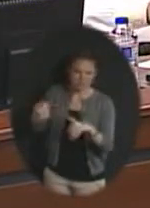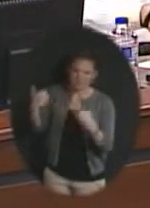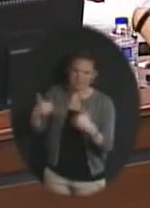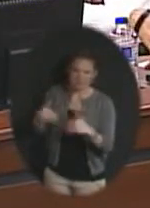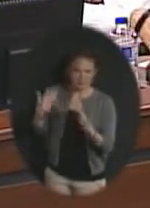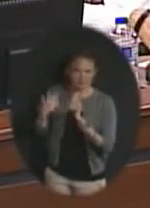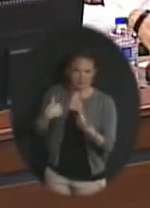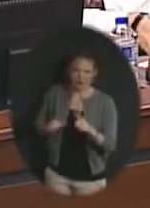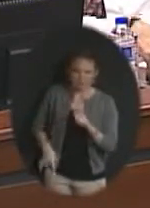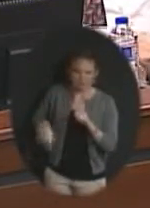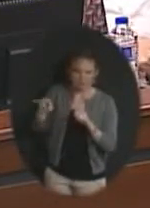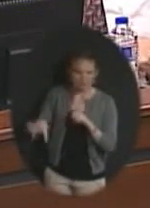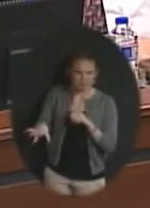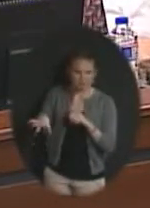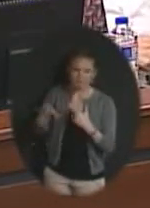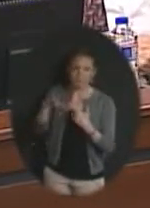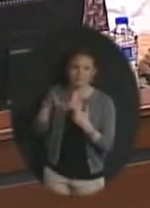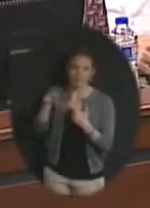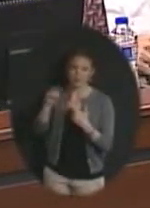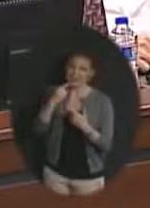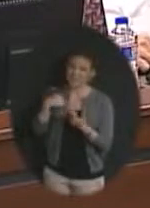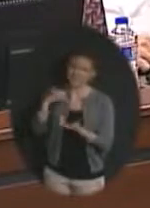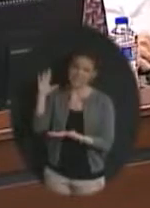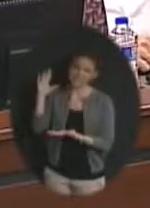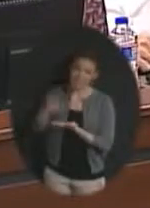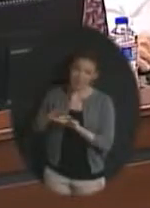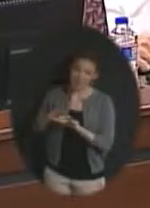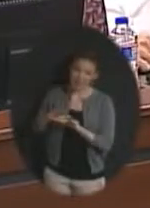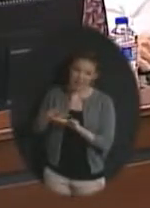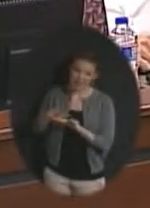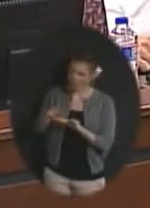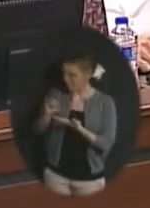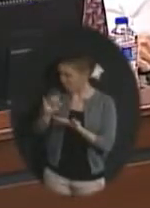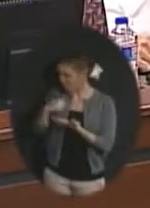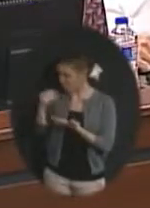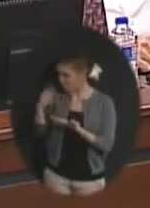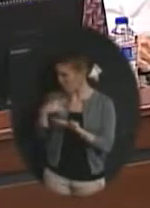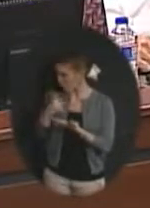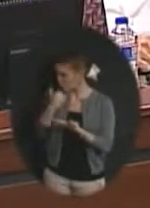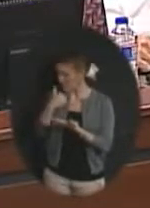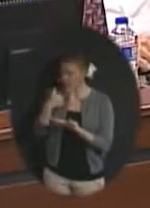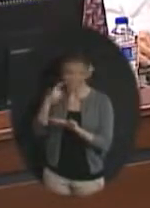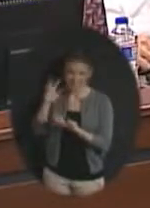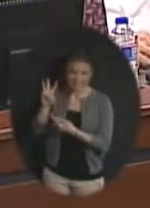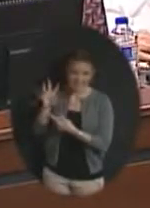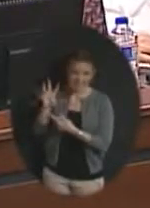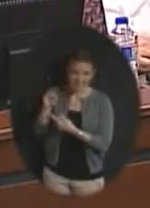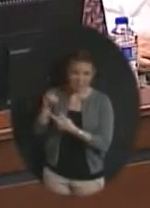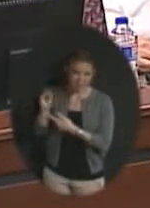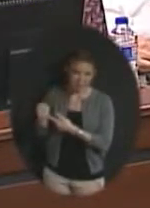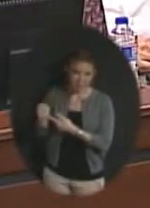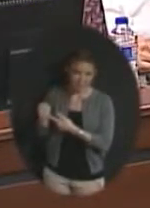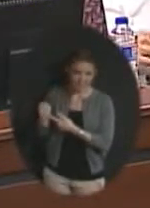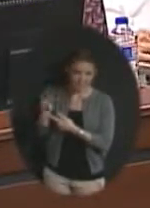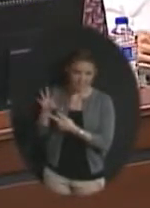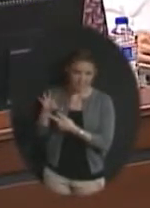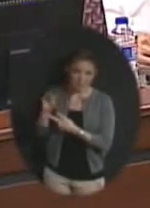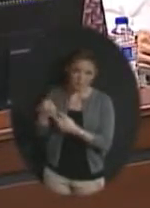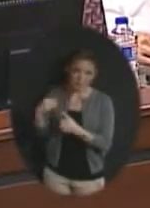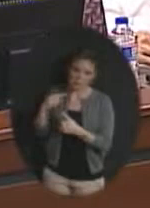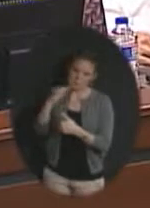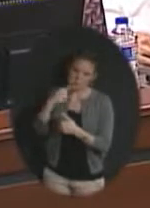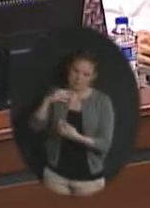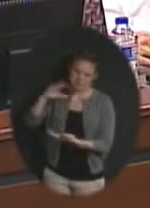but that's down I'm going to guess and Marlon you might correct me if I'm wrong I want to say about 60 percent it's very